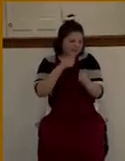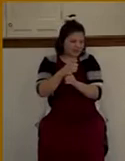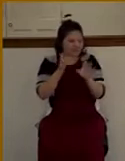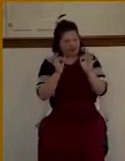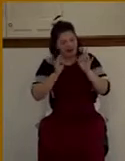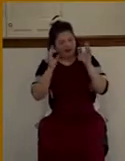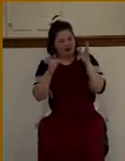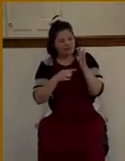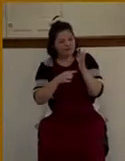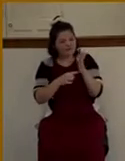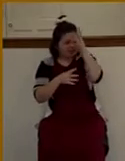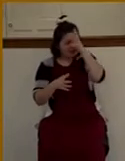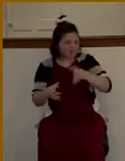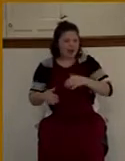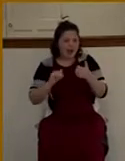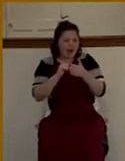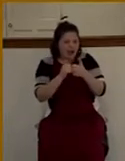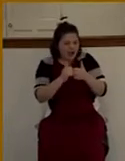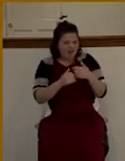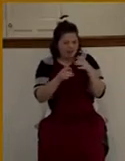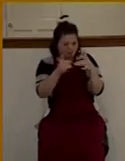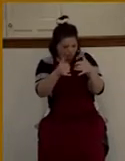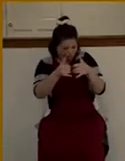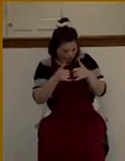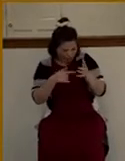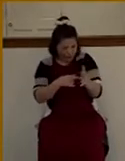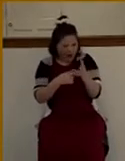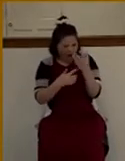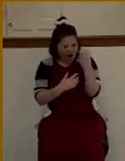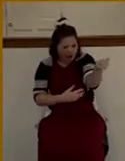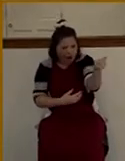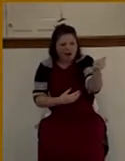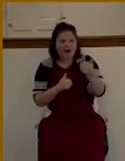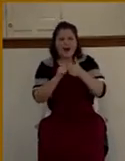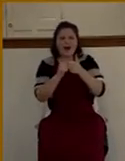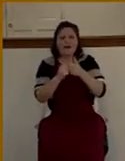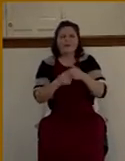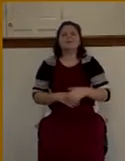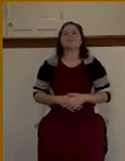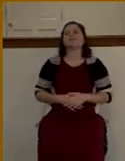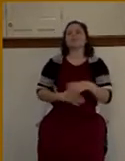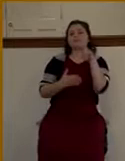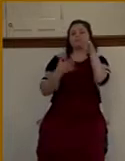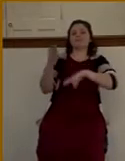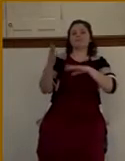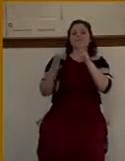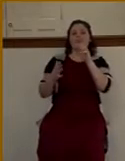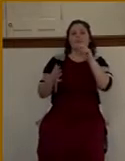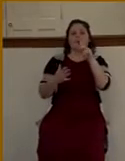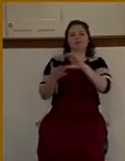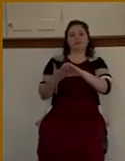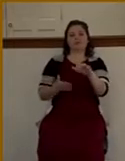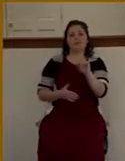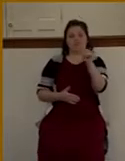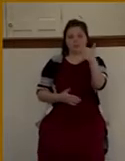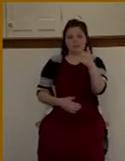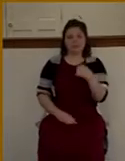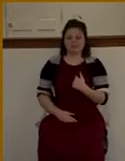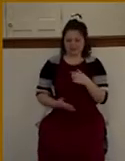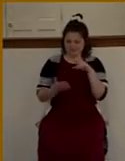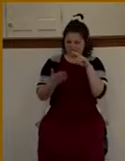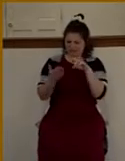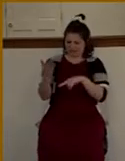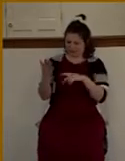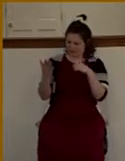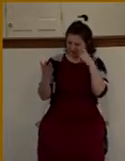How could you let this trophy fish get away? Well, when you read Mark chapter 10, you kind of scratch your head, and you're